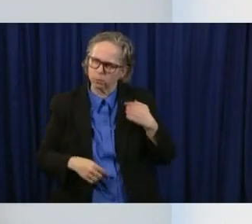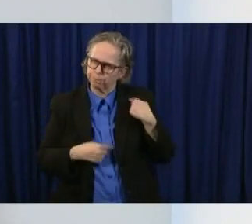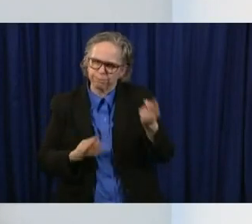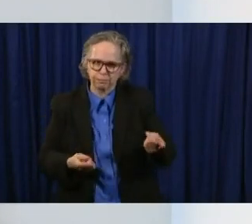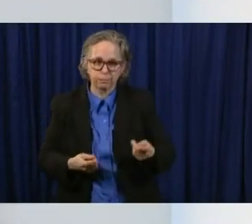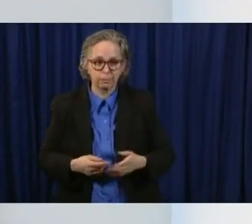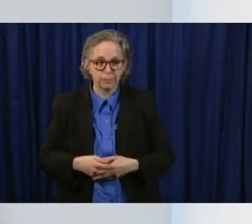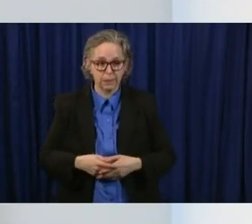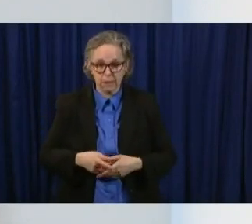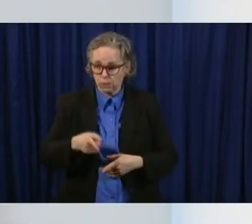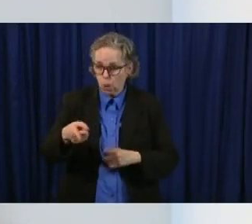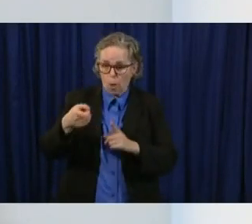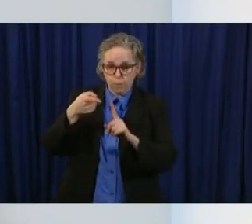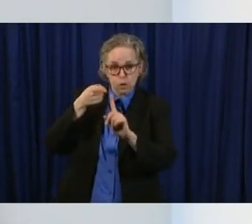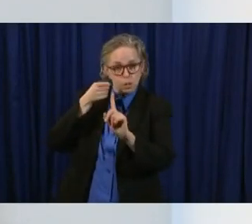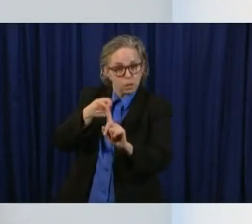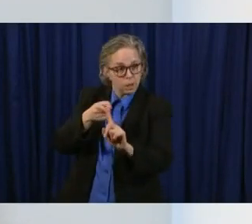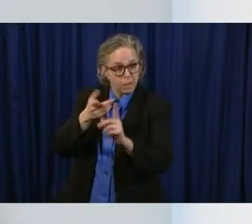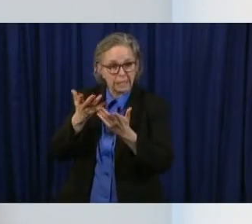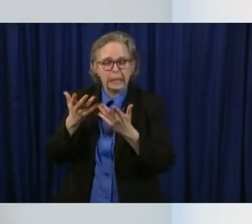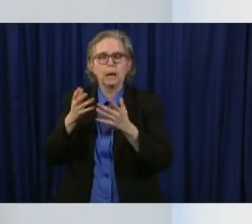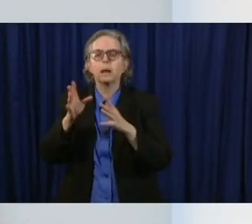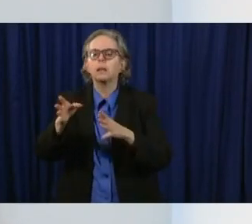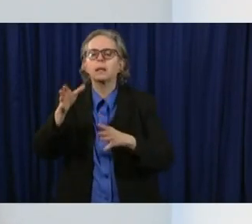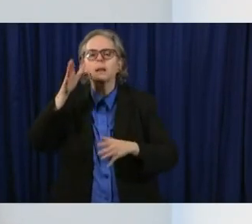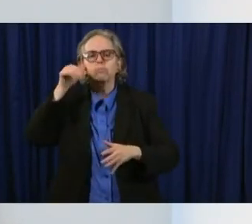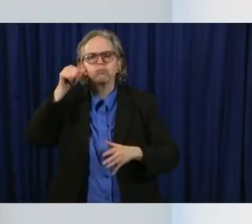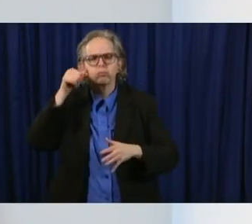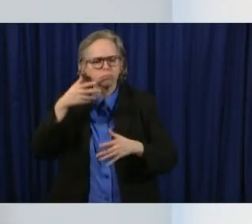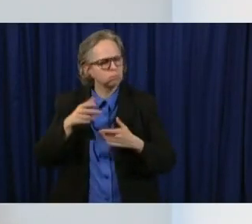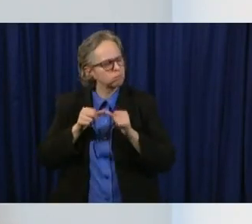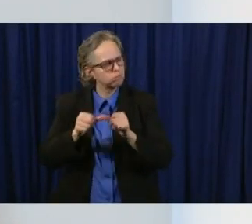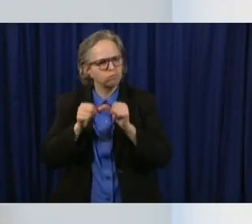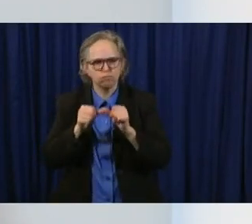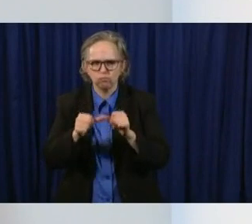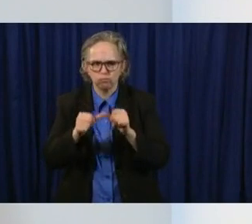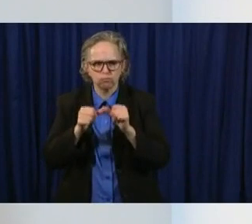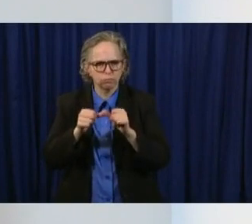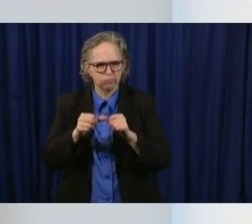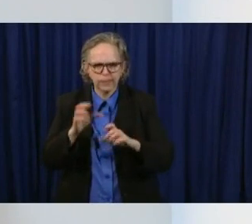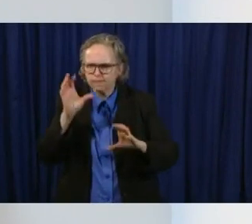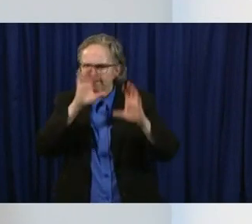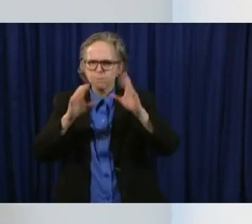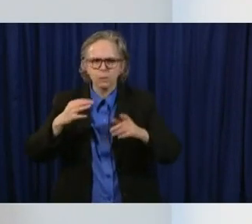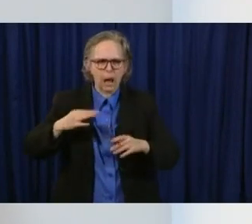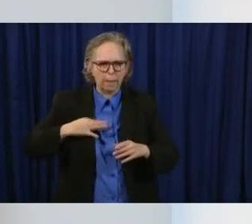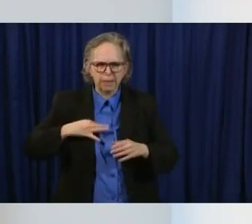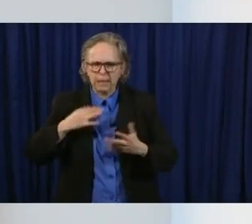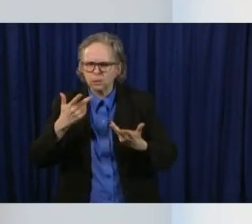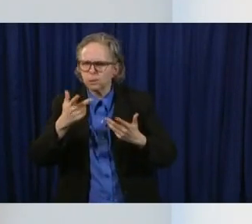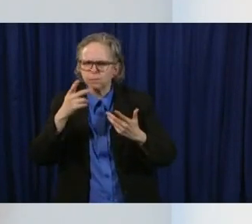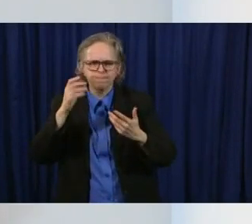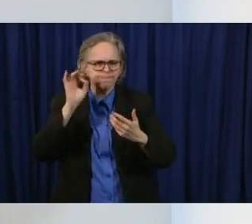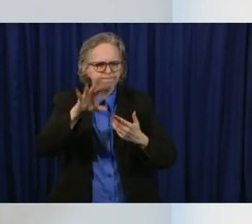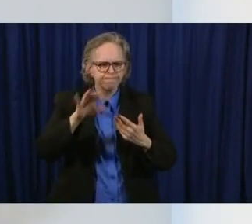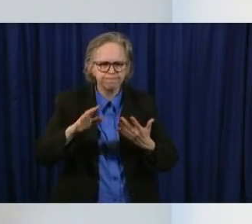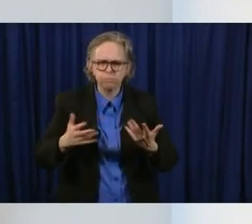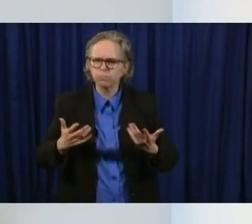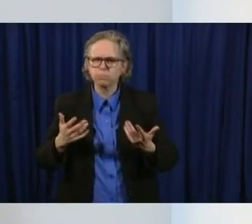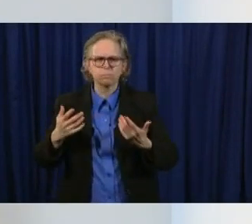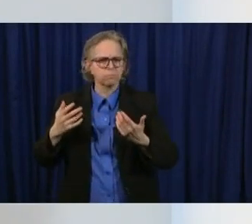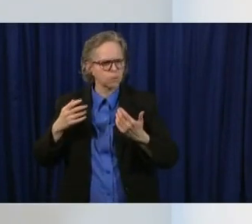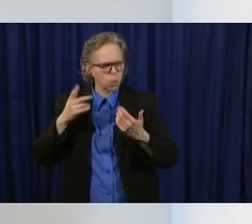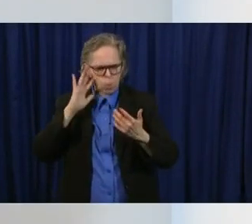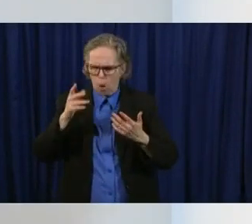talked about continue to seek your application continue the benefits if you're eligible for them will be on the way and